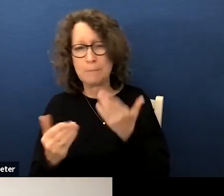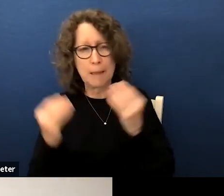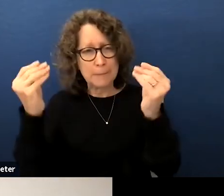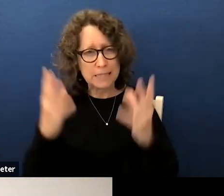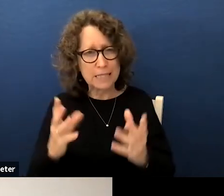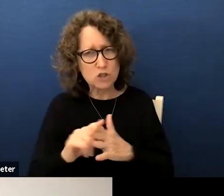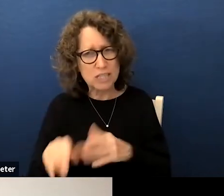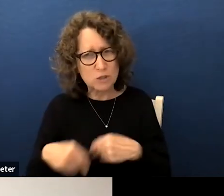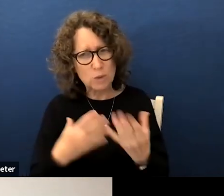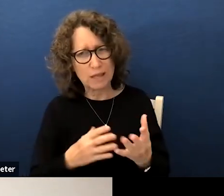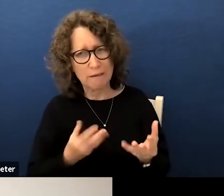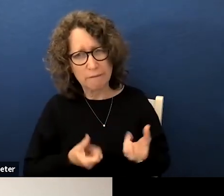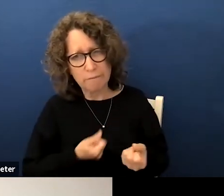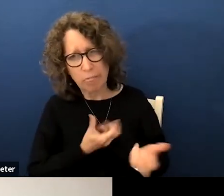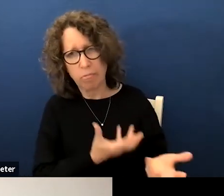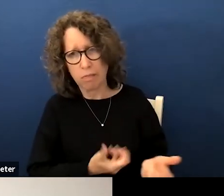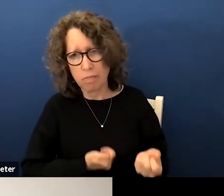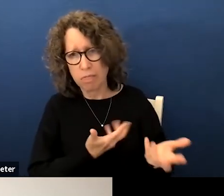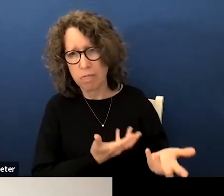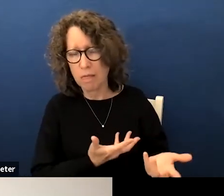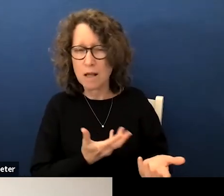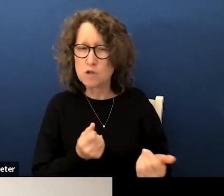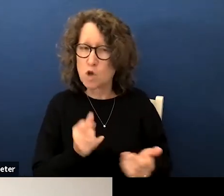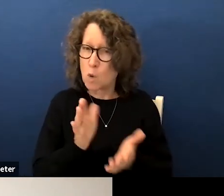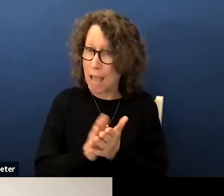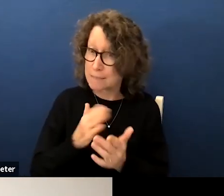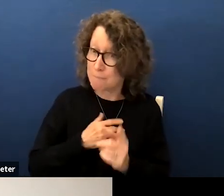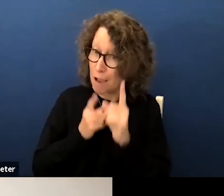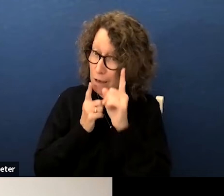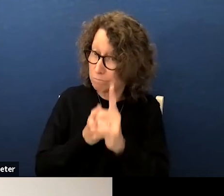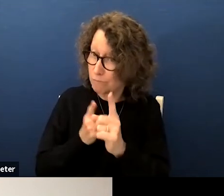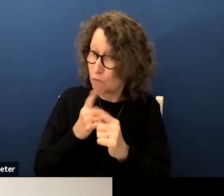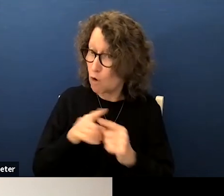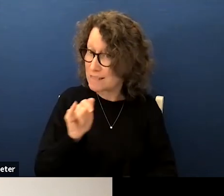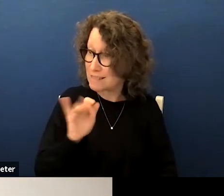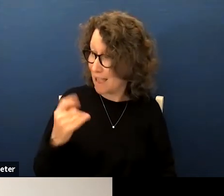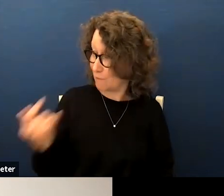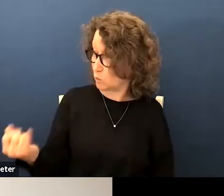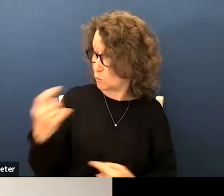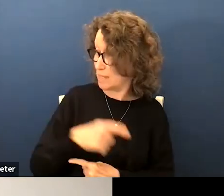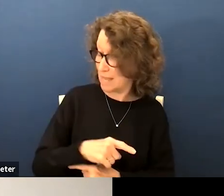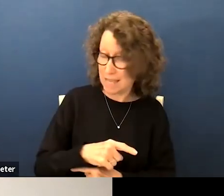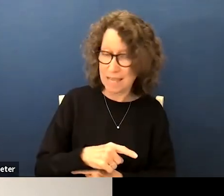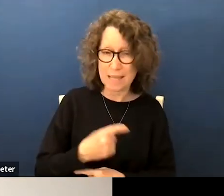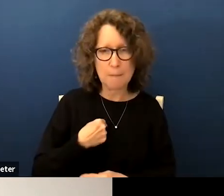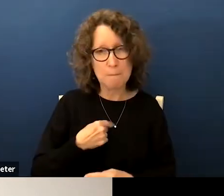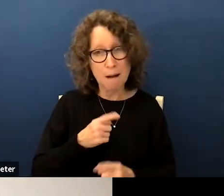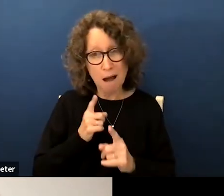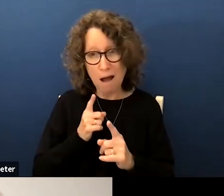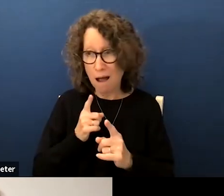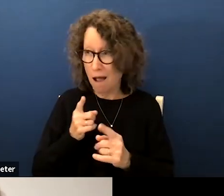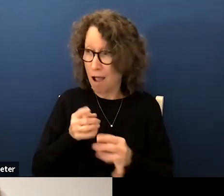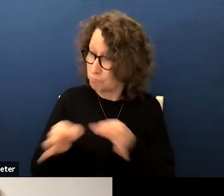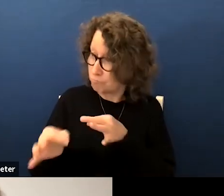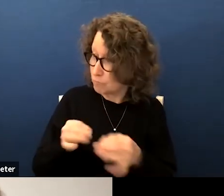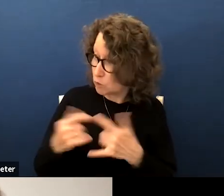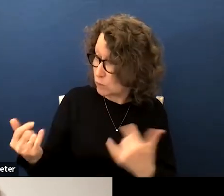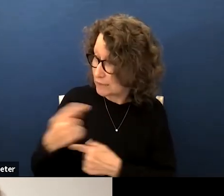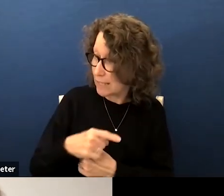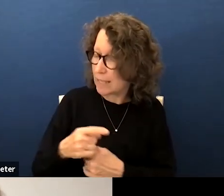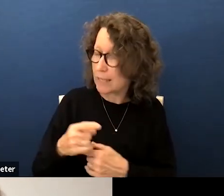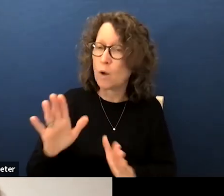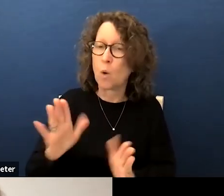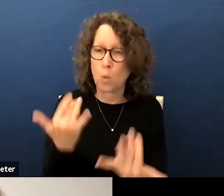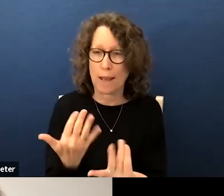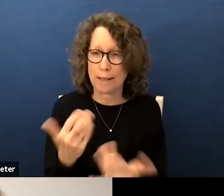need to give their input so you ask what's my direction to the staff today my direction to the staff today is let's take